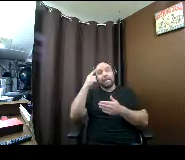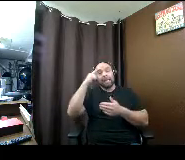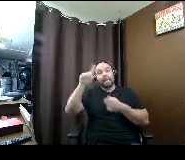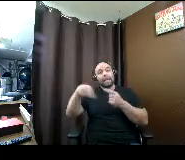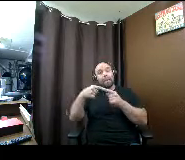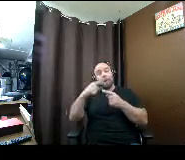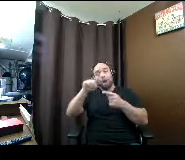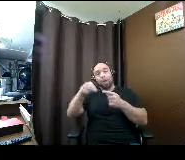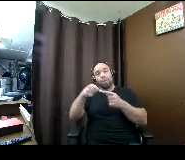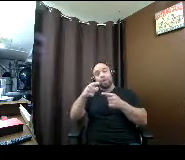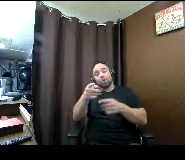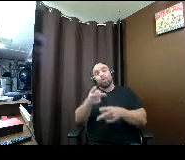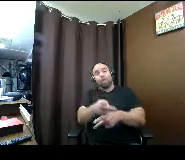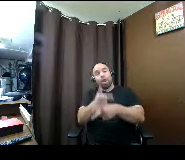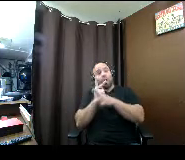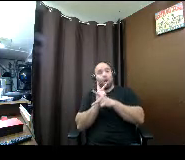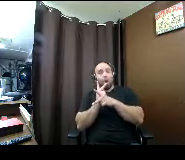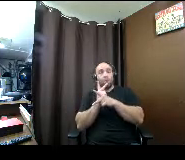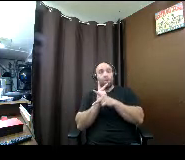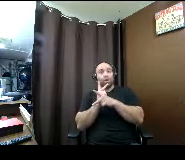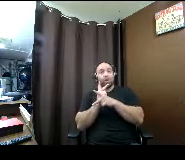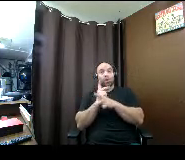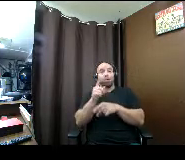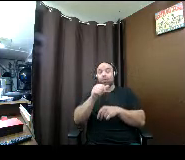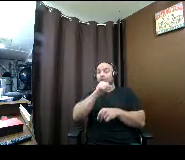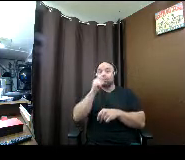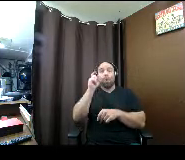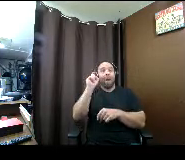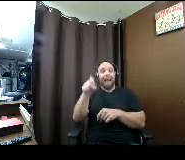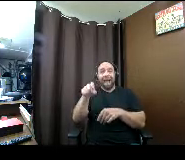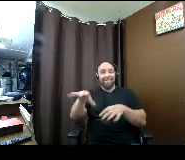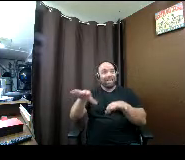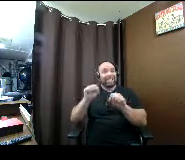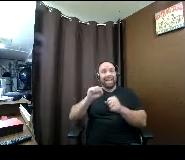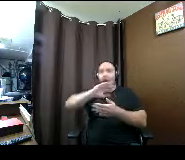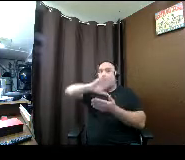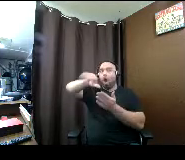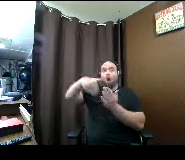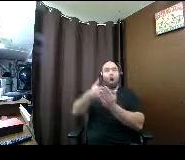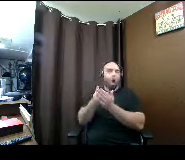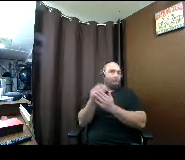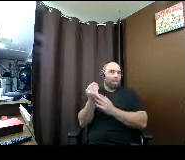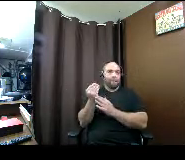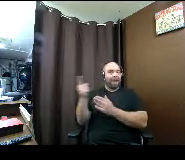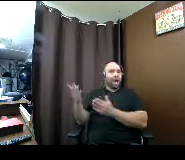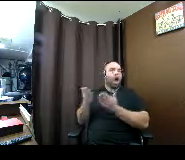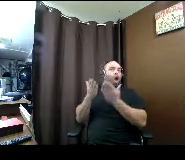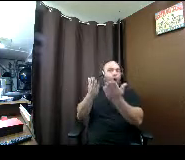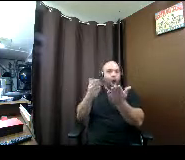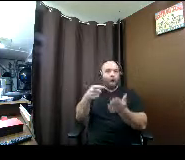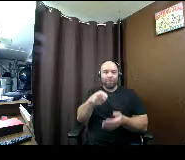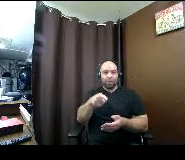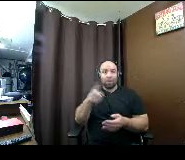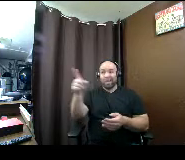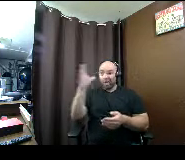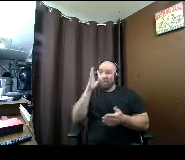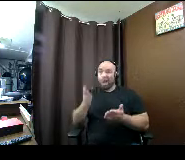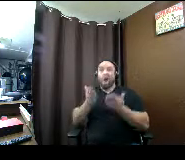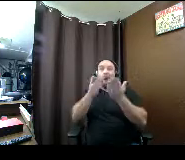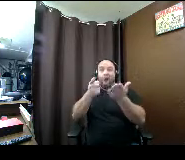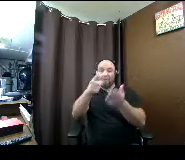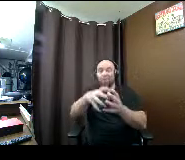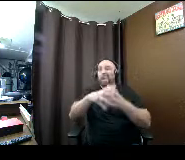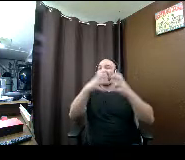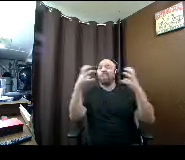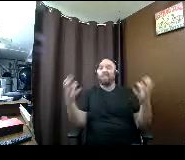is um you don't have to take the whole amount they offer you they're going to offer you so much money and it's